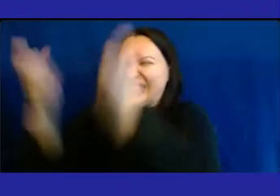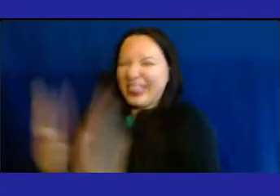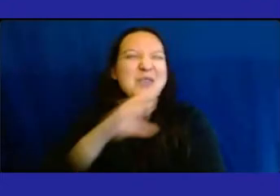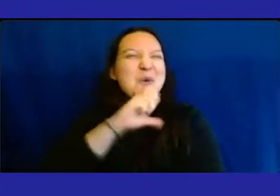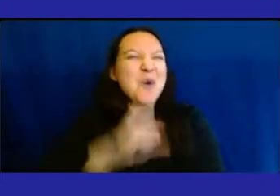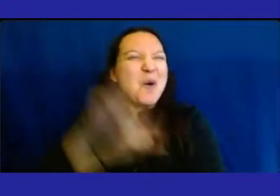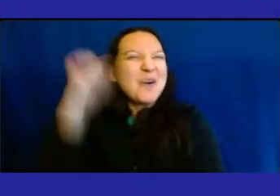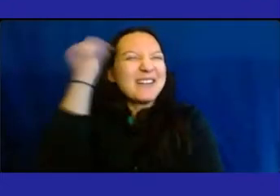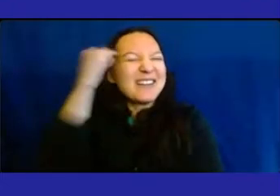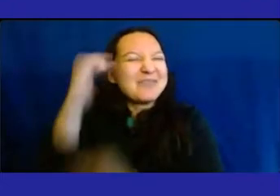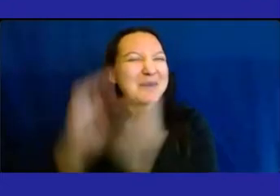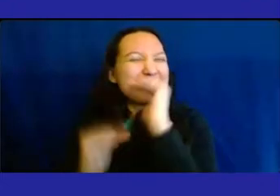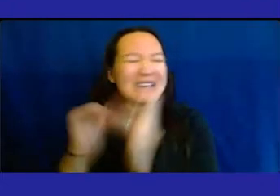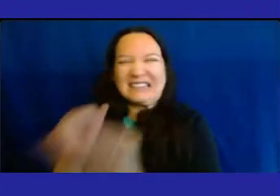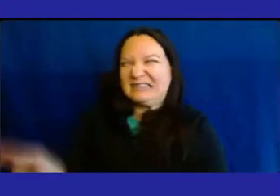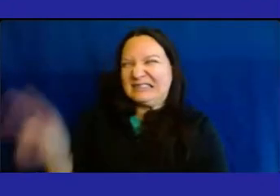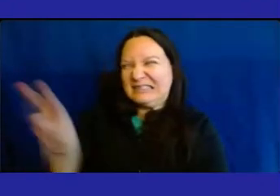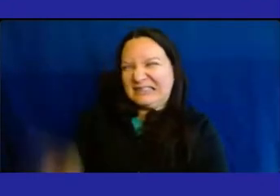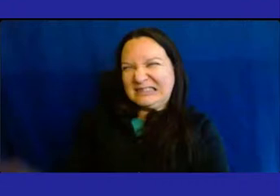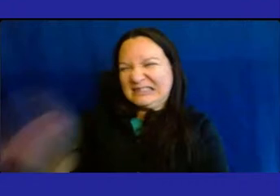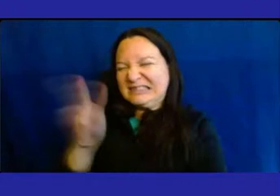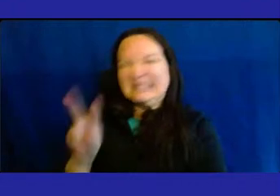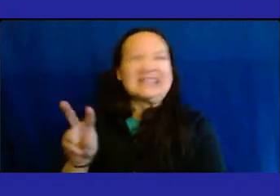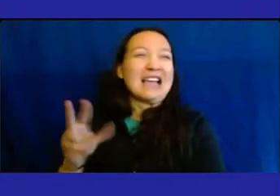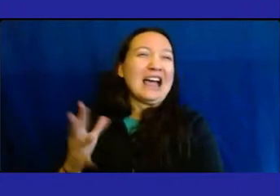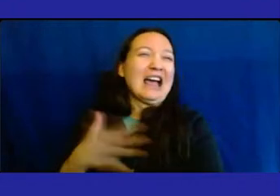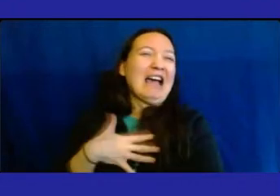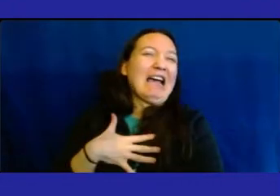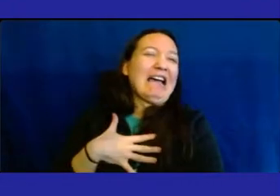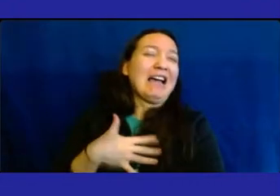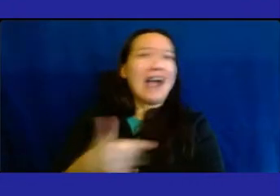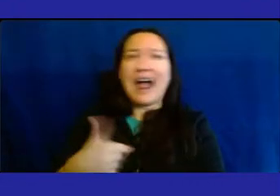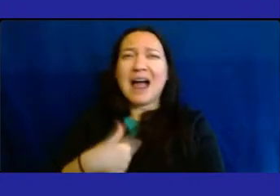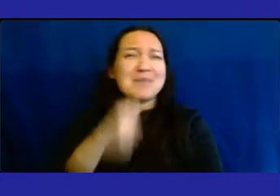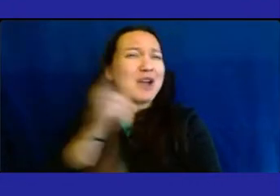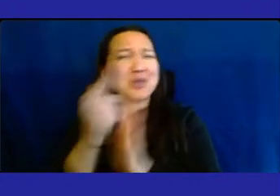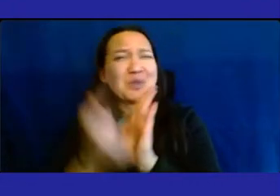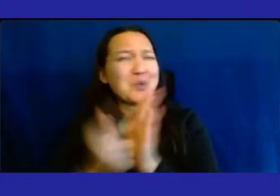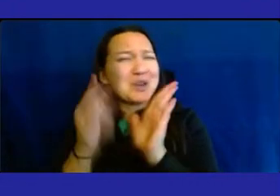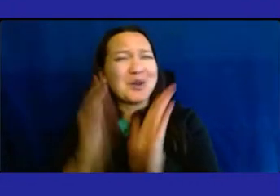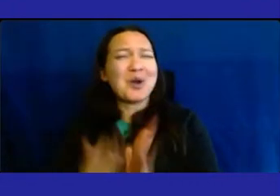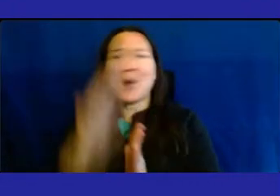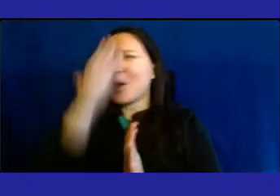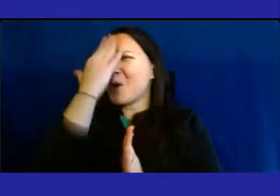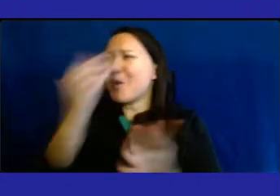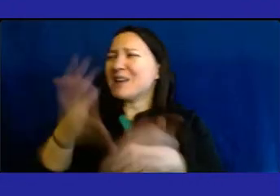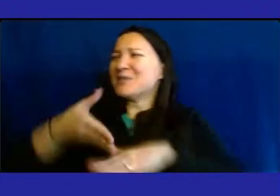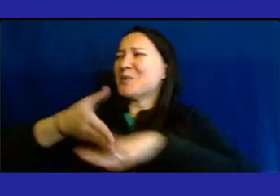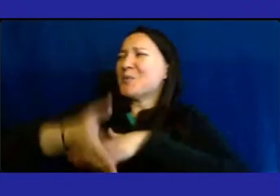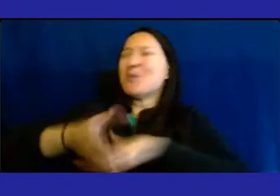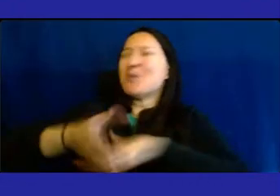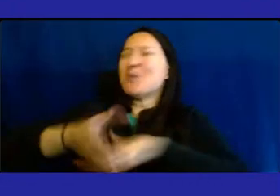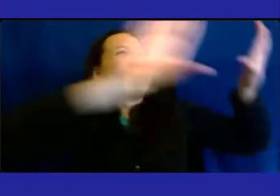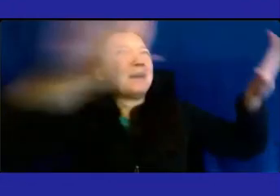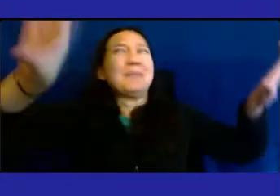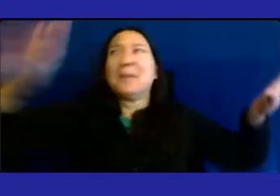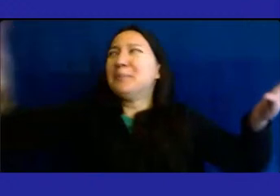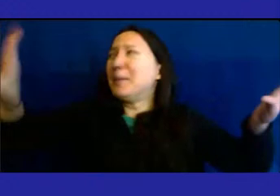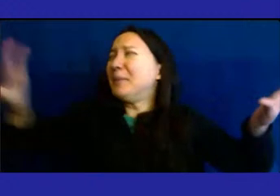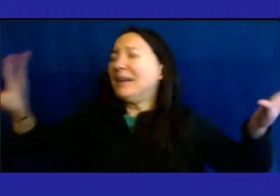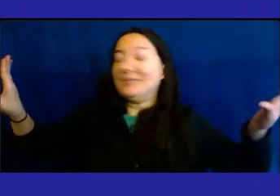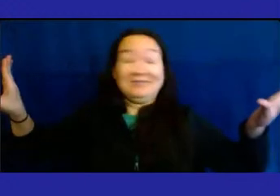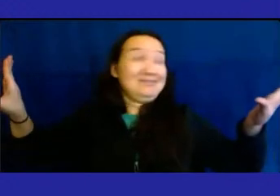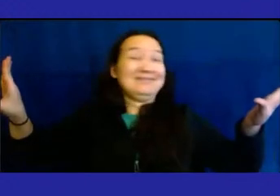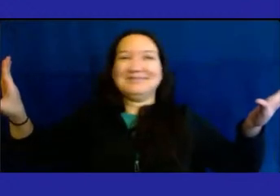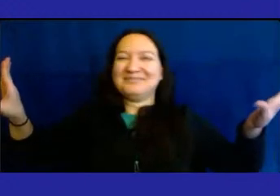before this, in all the places I worked. I'm like, I'm not a lawyer. Why is there so much wood around here? But it's all